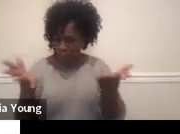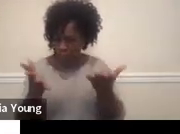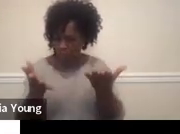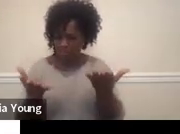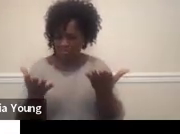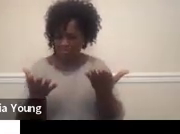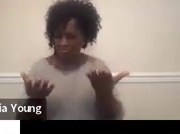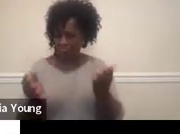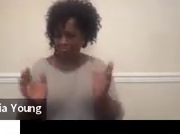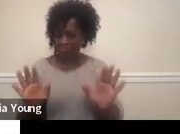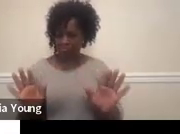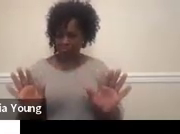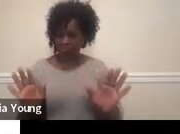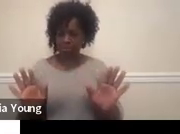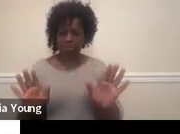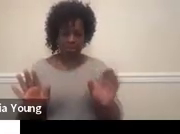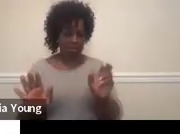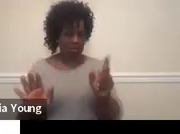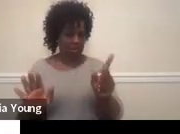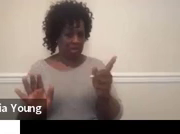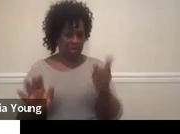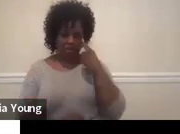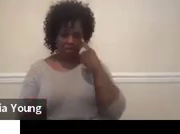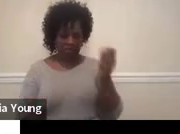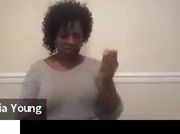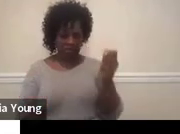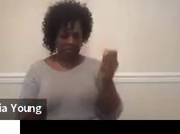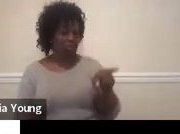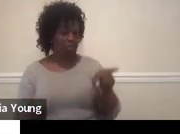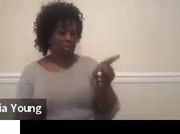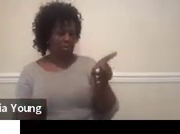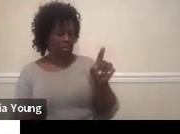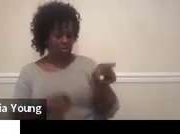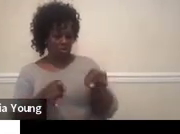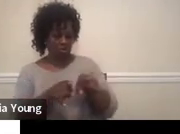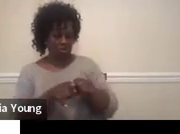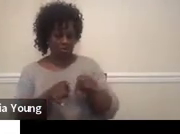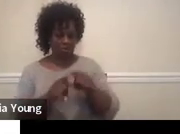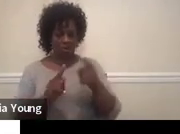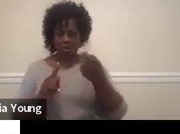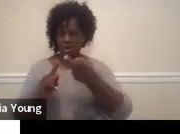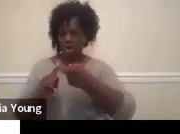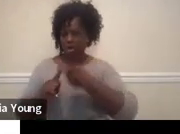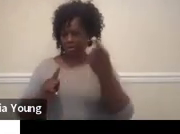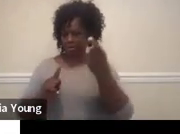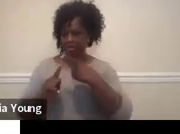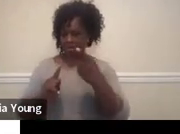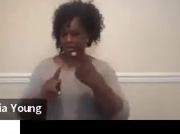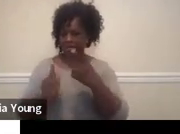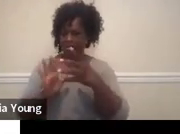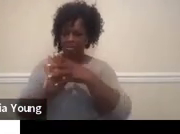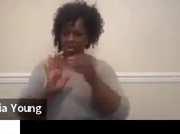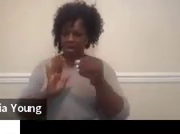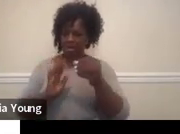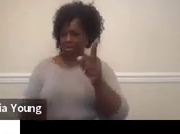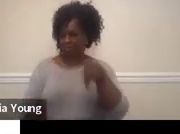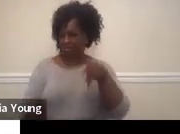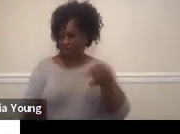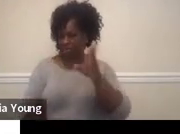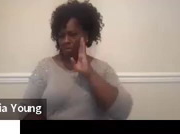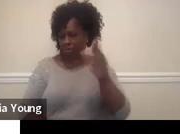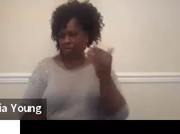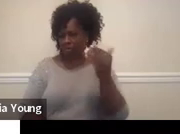No? Okay. I don't think so. I also, it's also automated that you'll get a copy of the PowerPoint. And